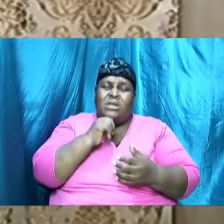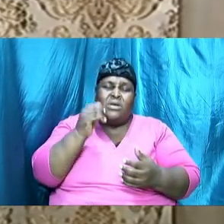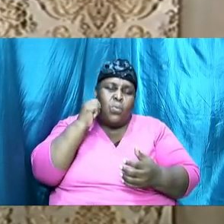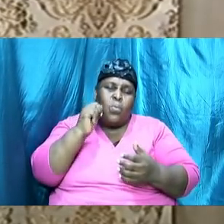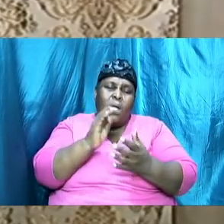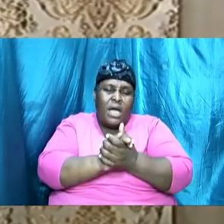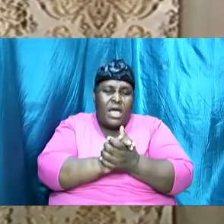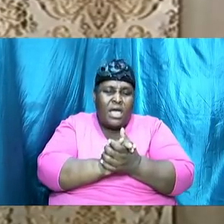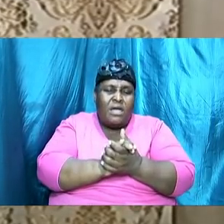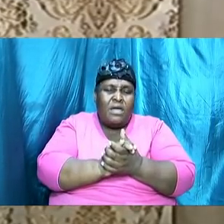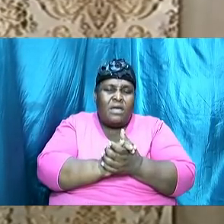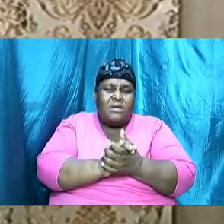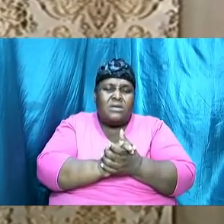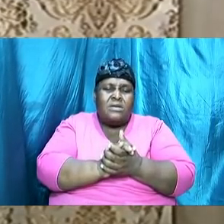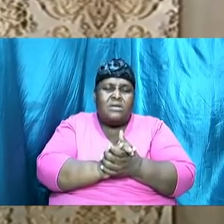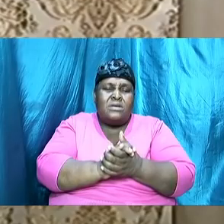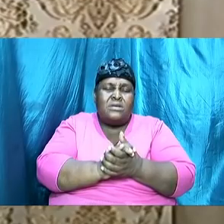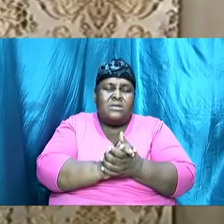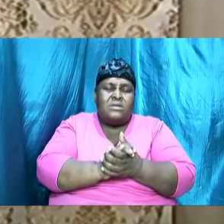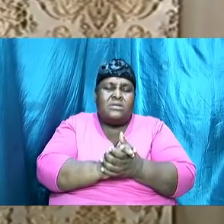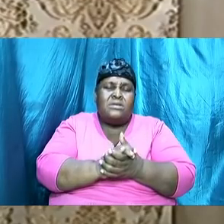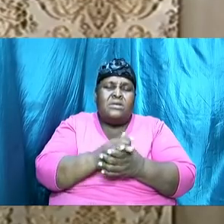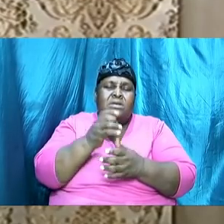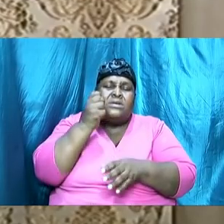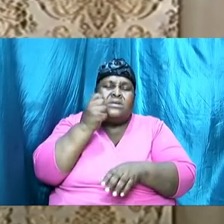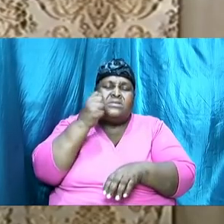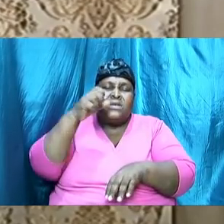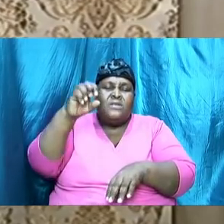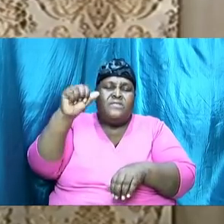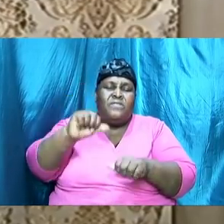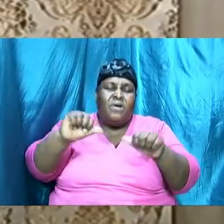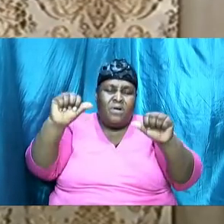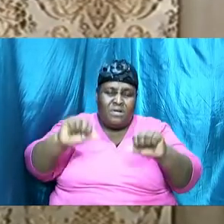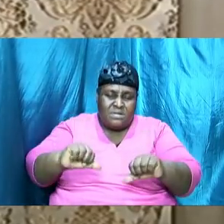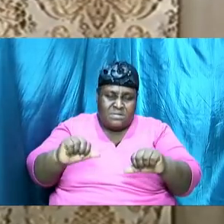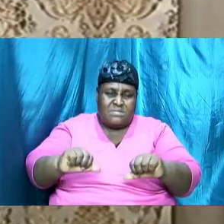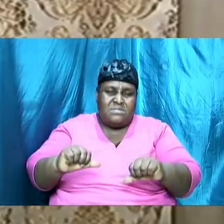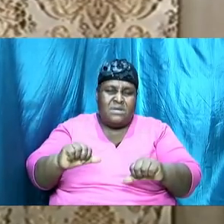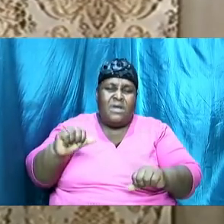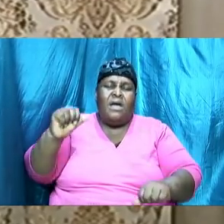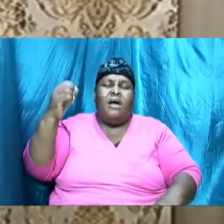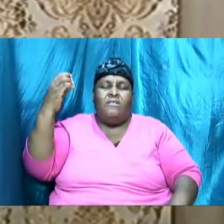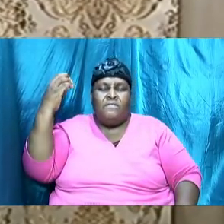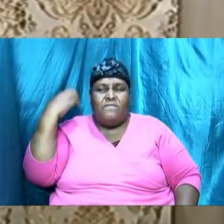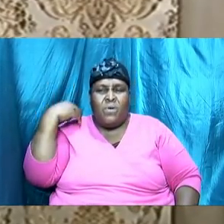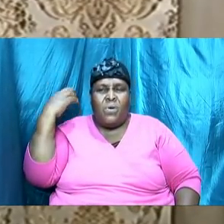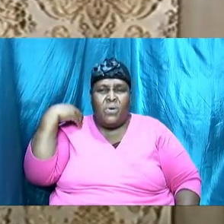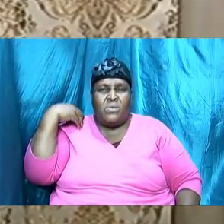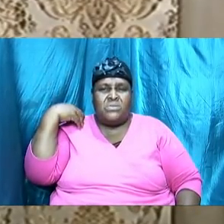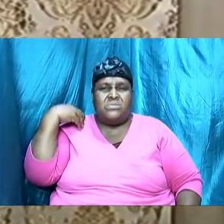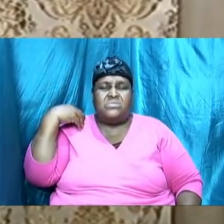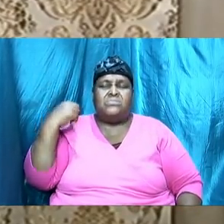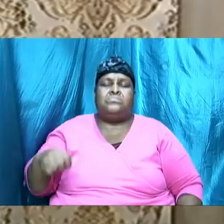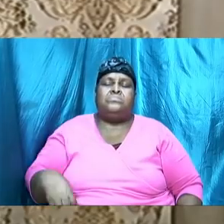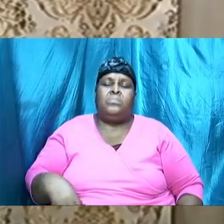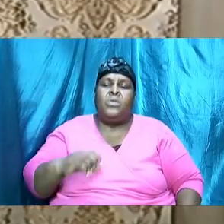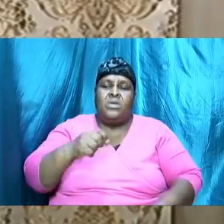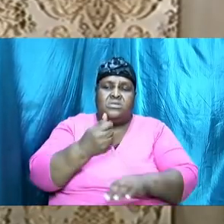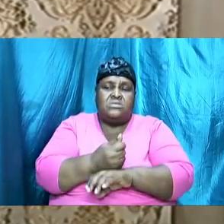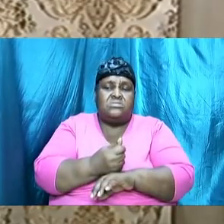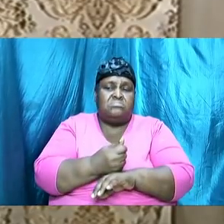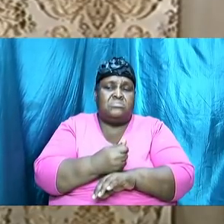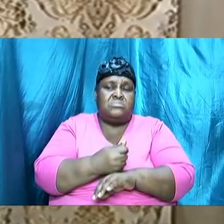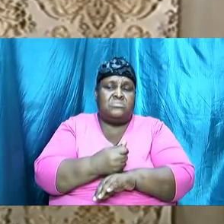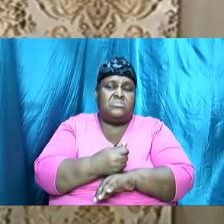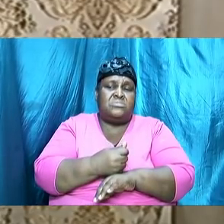and mark you I I just want to establish a certain spiritual background I want to